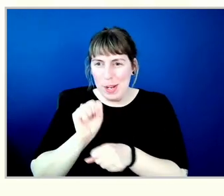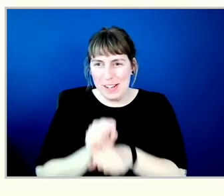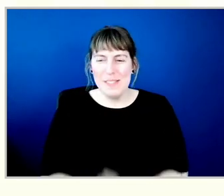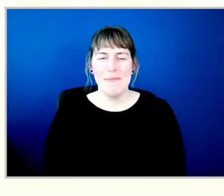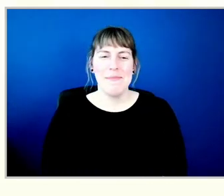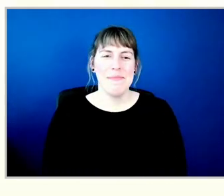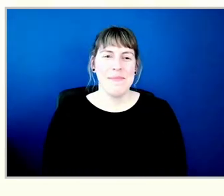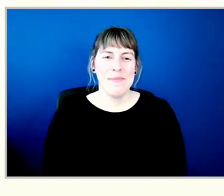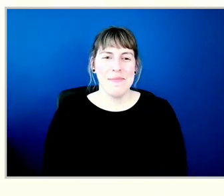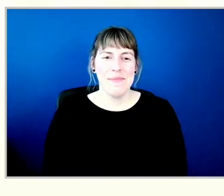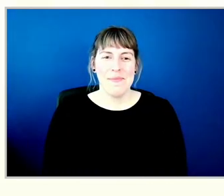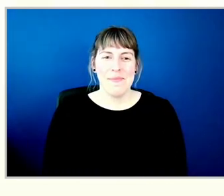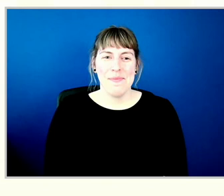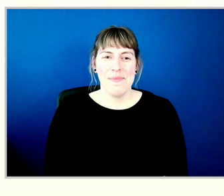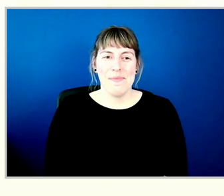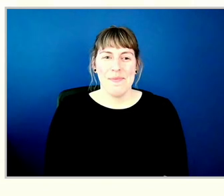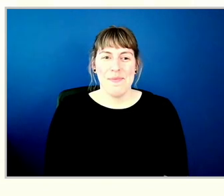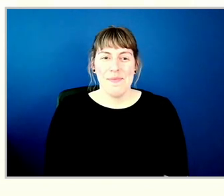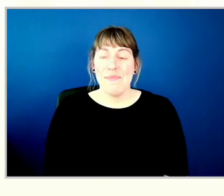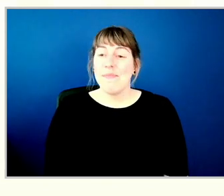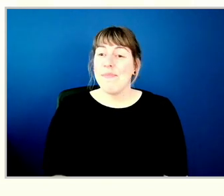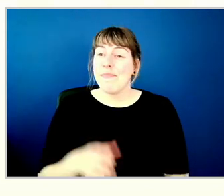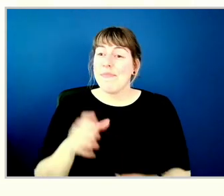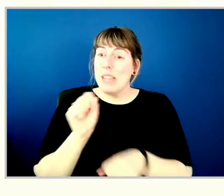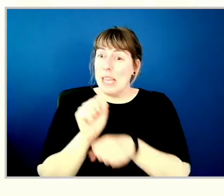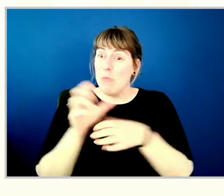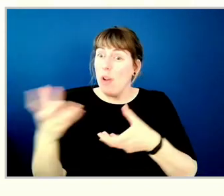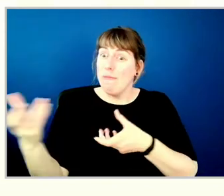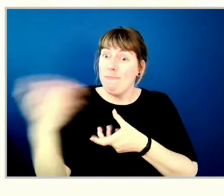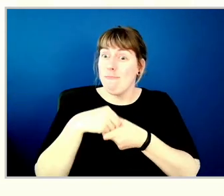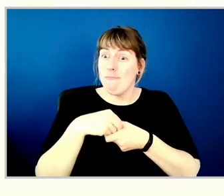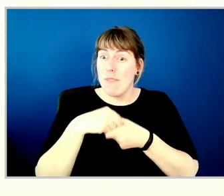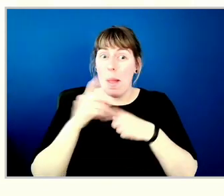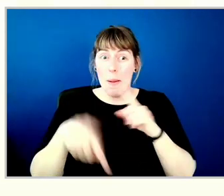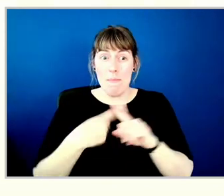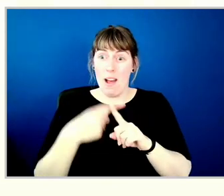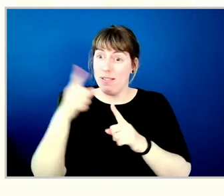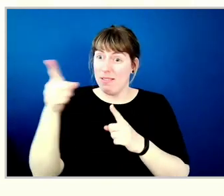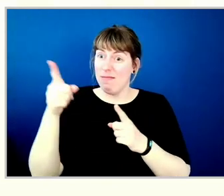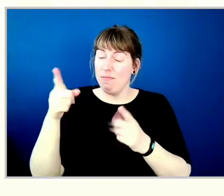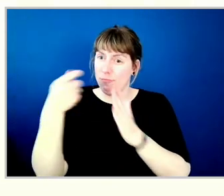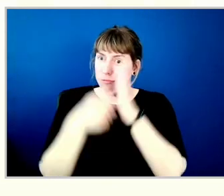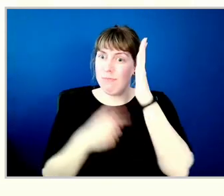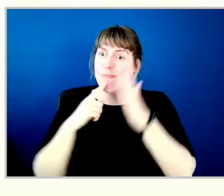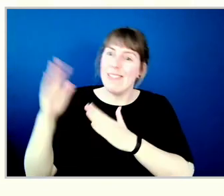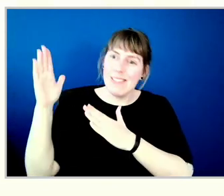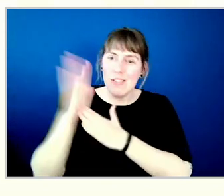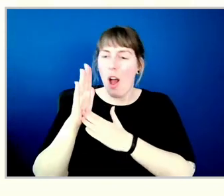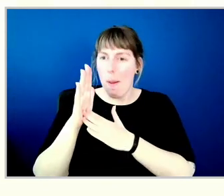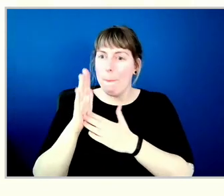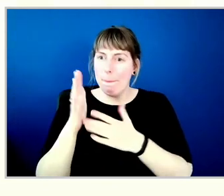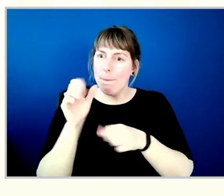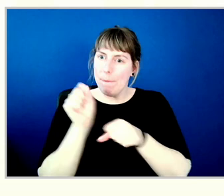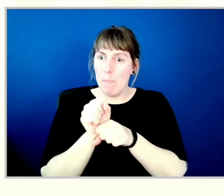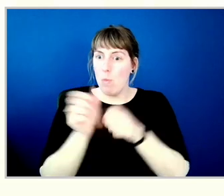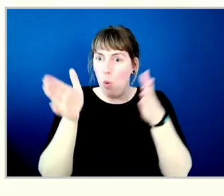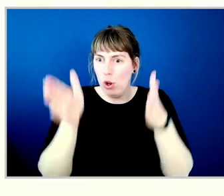I was delighted that we saw high employee engagement results and were ranked as the top local employer in a Georgia Straits readers poll.